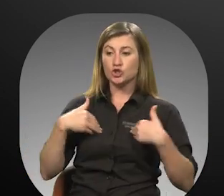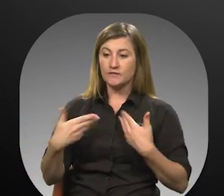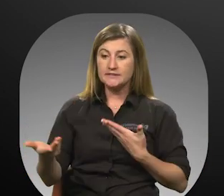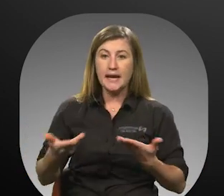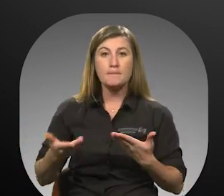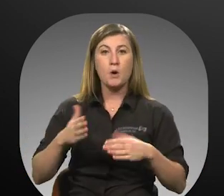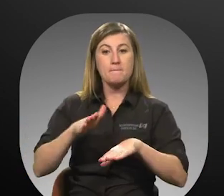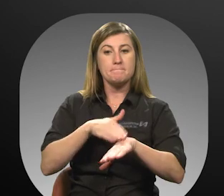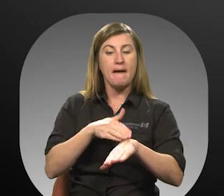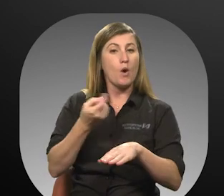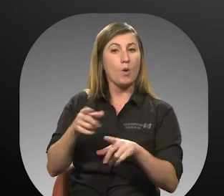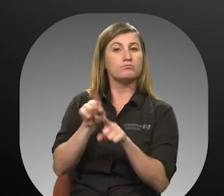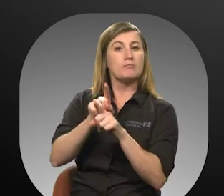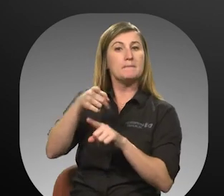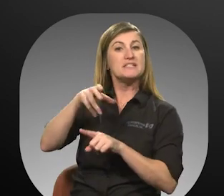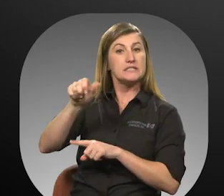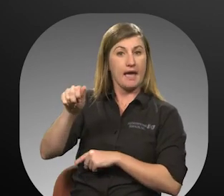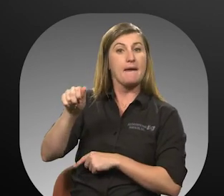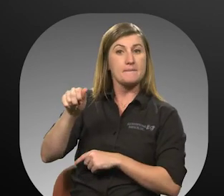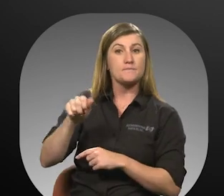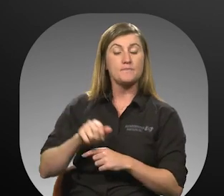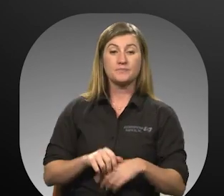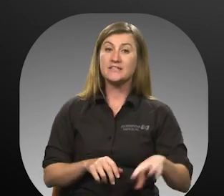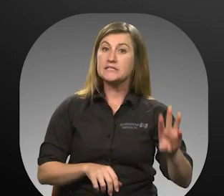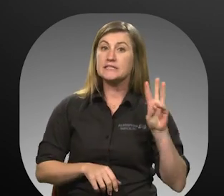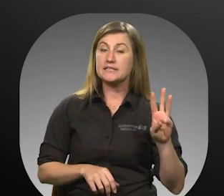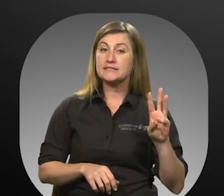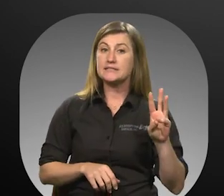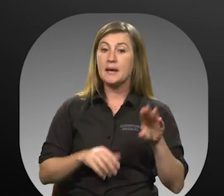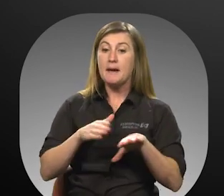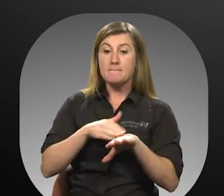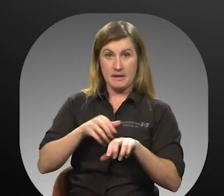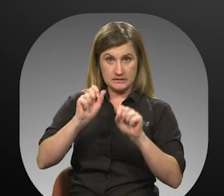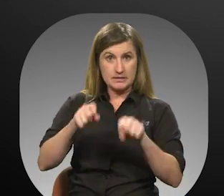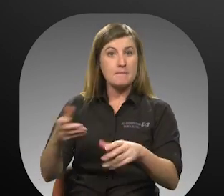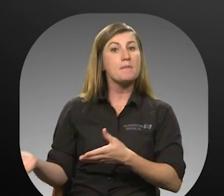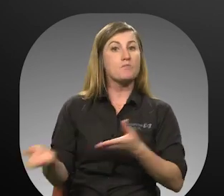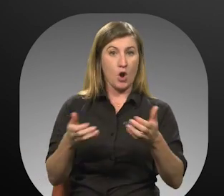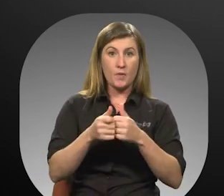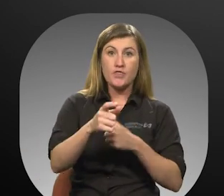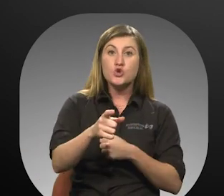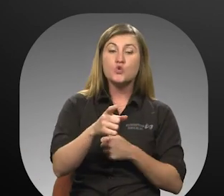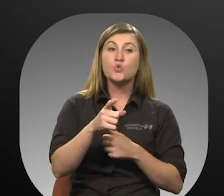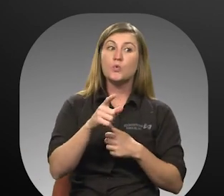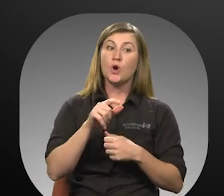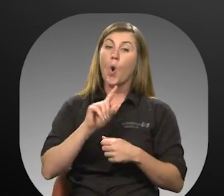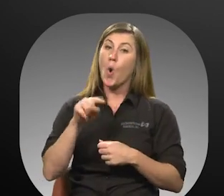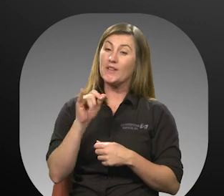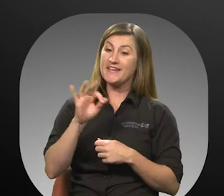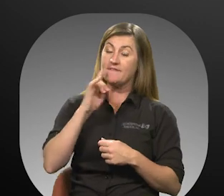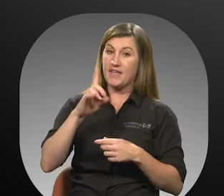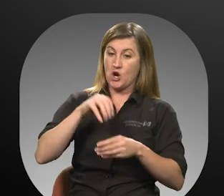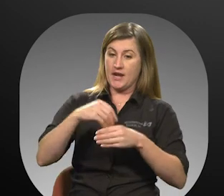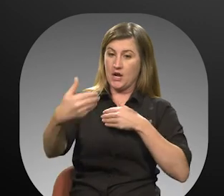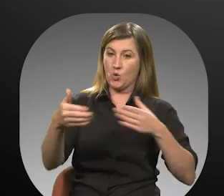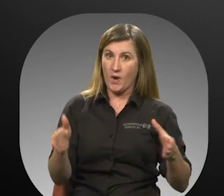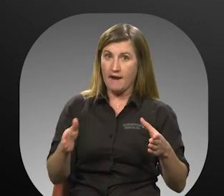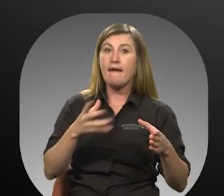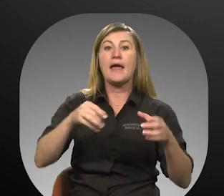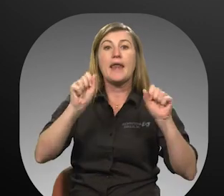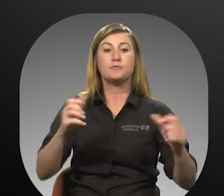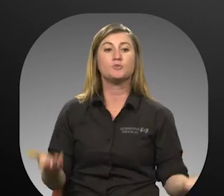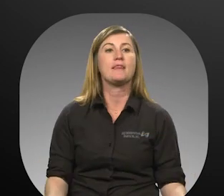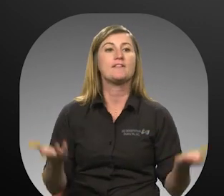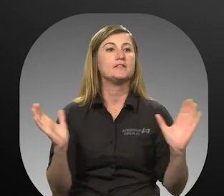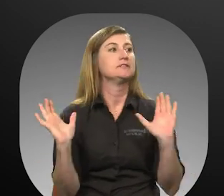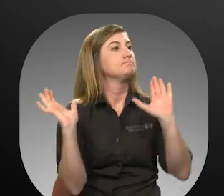a pet, or a PCA. 26. Pets may be transported with you as long as they are in a cage or crate and are able to be